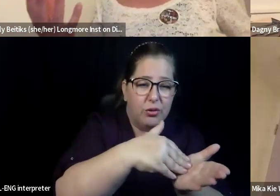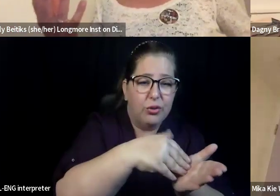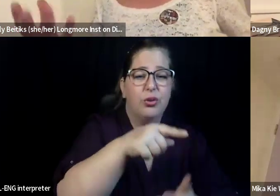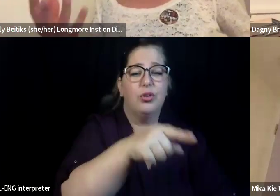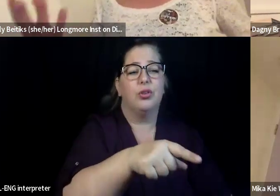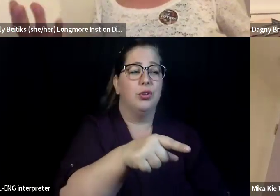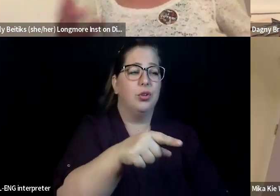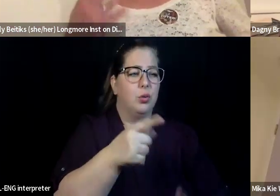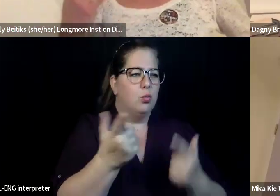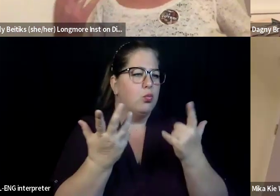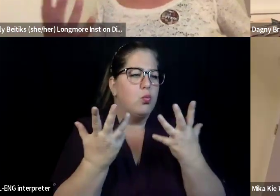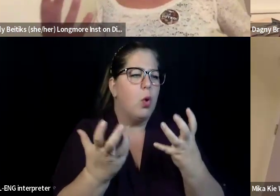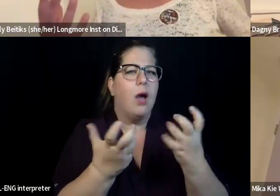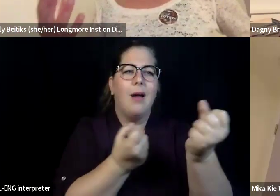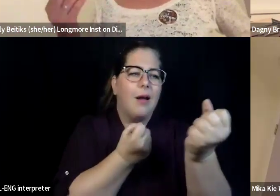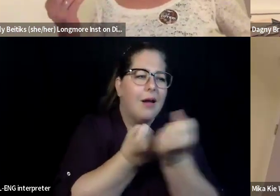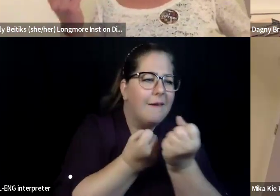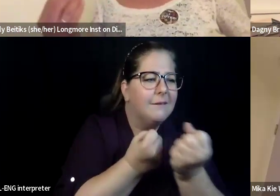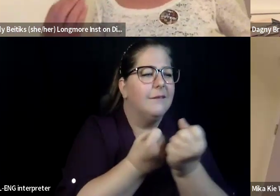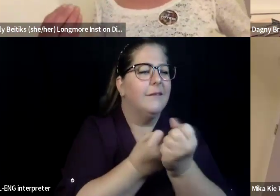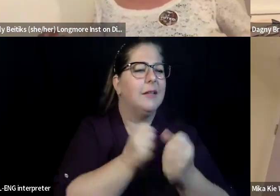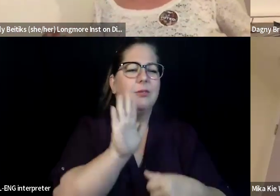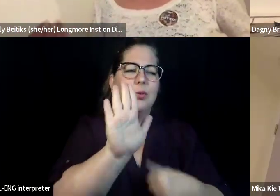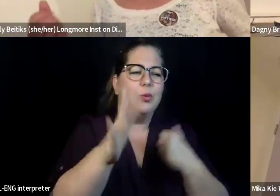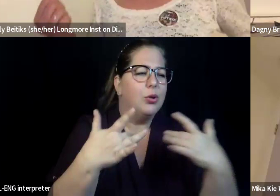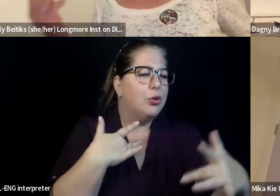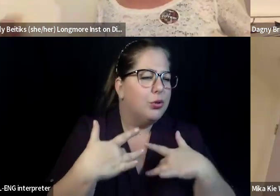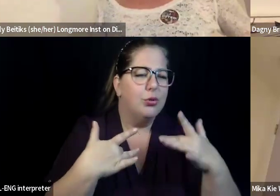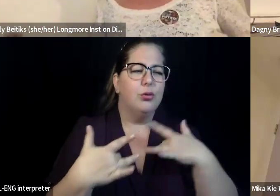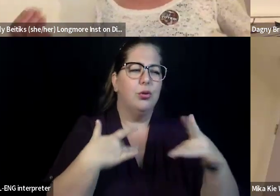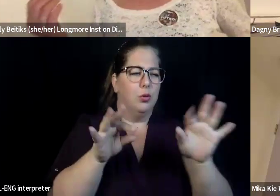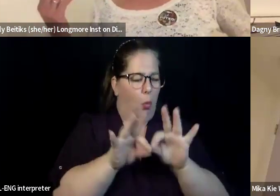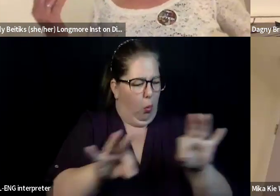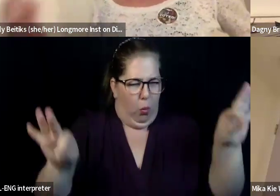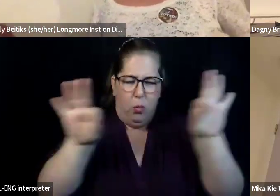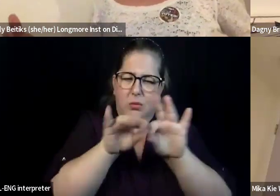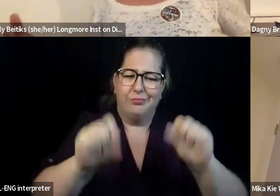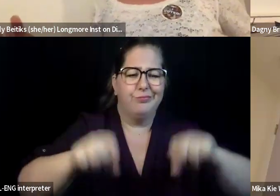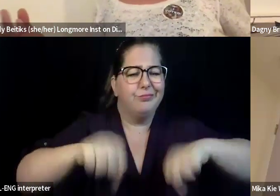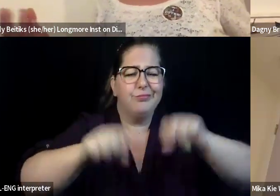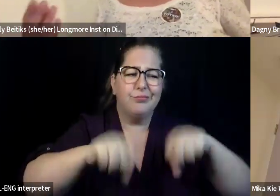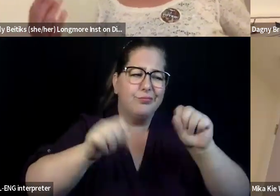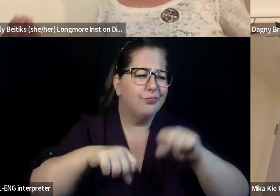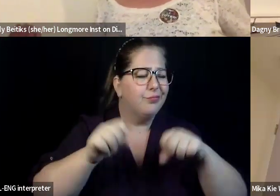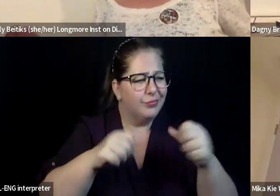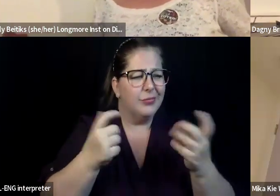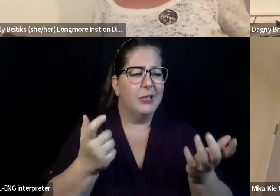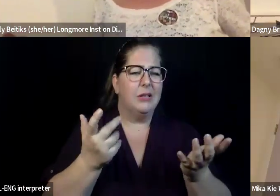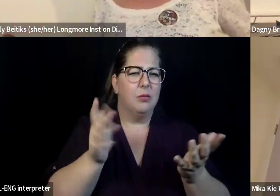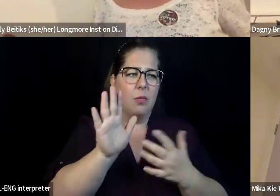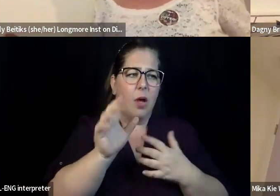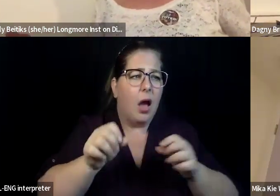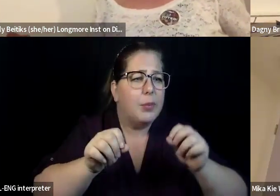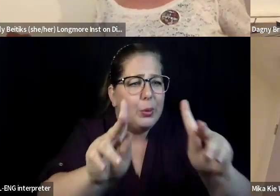the, the concern you're raising is, is very important. Like that, that leadership opportunity, we are very much, uh, thinking about that with the advisory